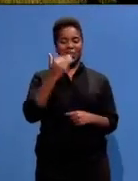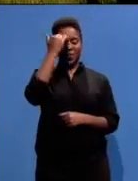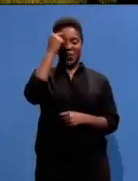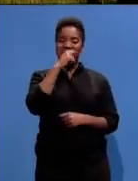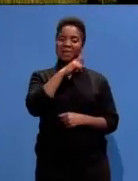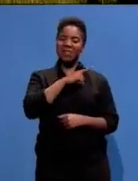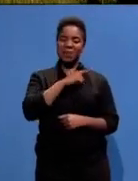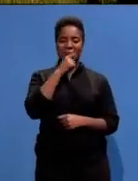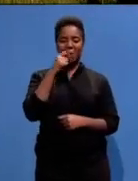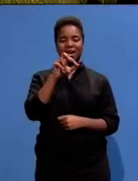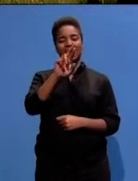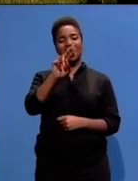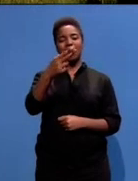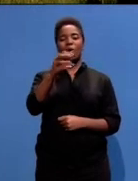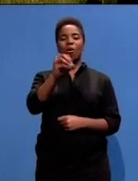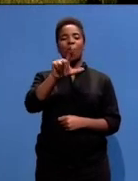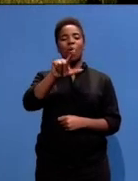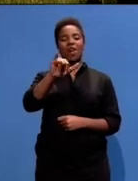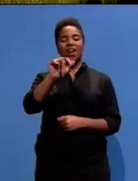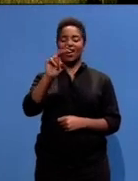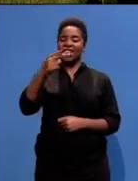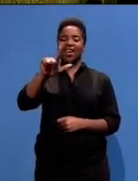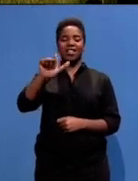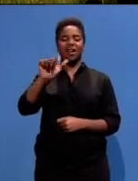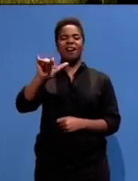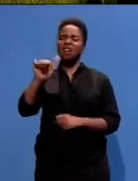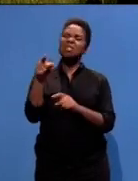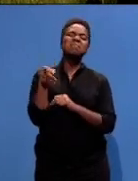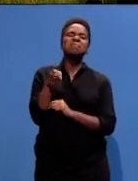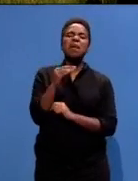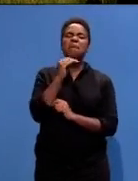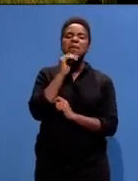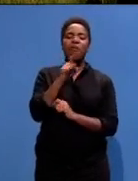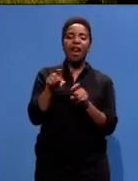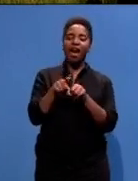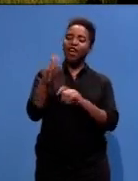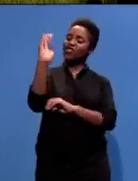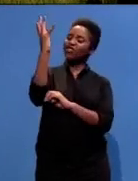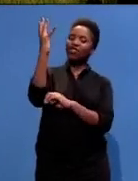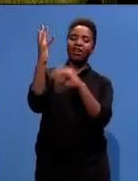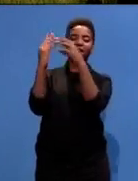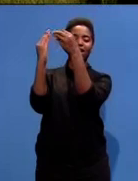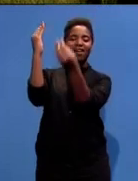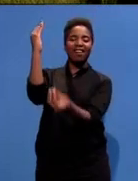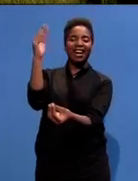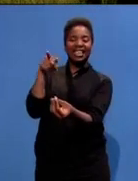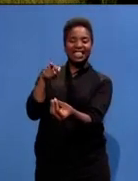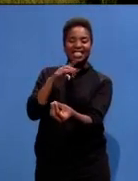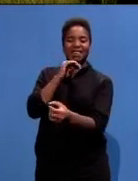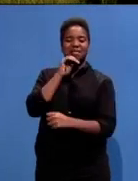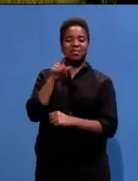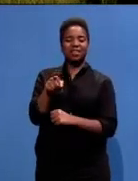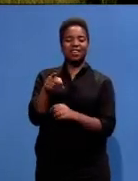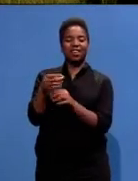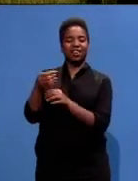Holi Lalla which suggests one who pulls the branch of a tree. The full meaning of that name